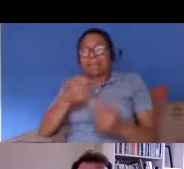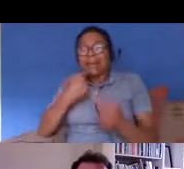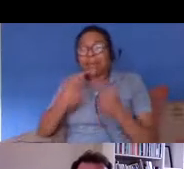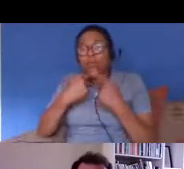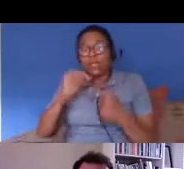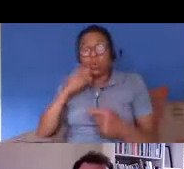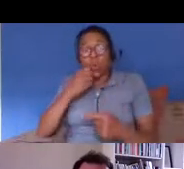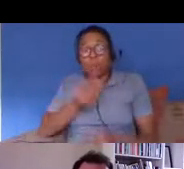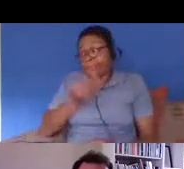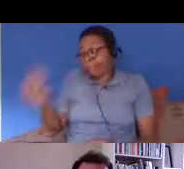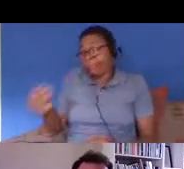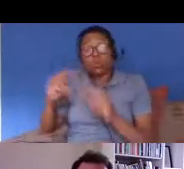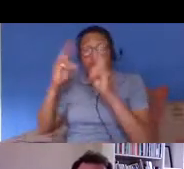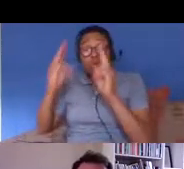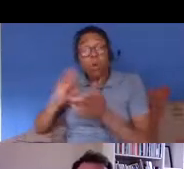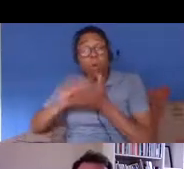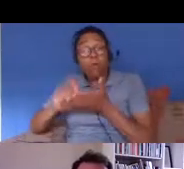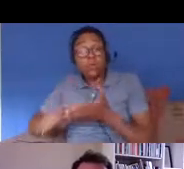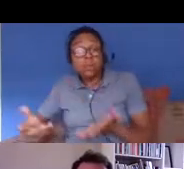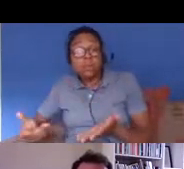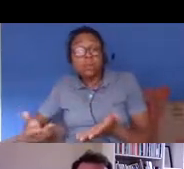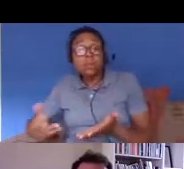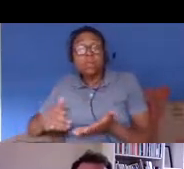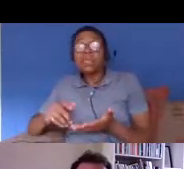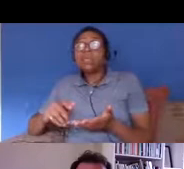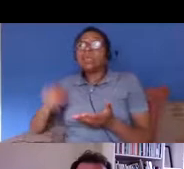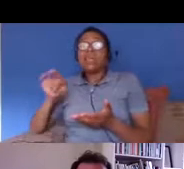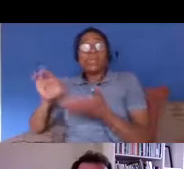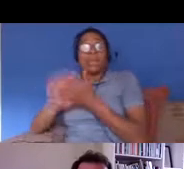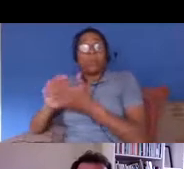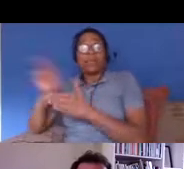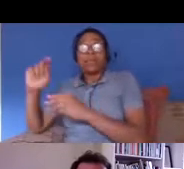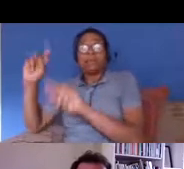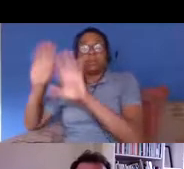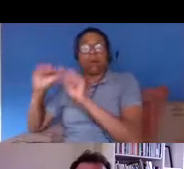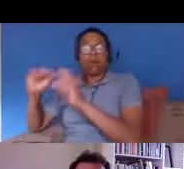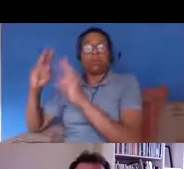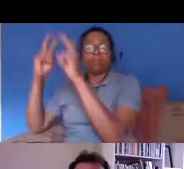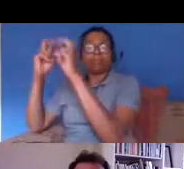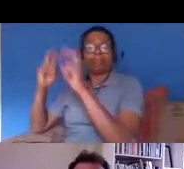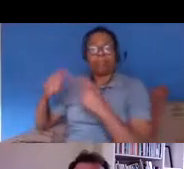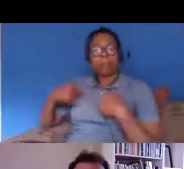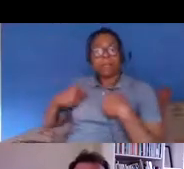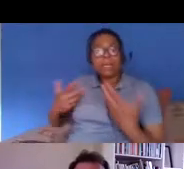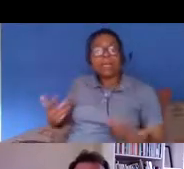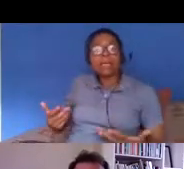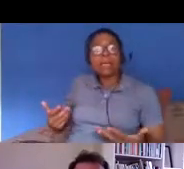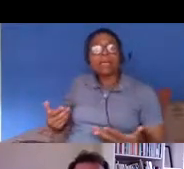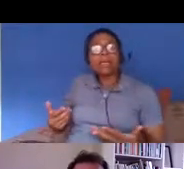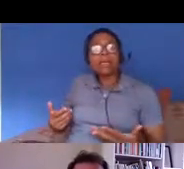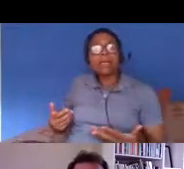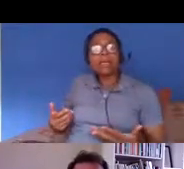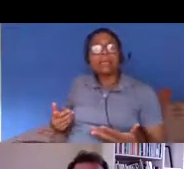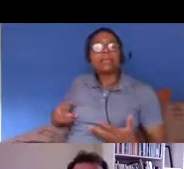sometimes will be sent to the home office and they can be detained and removed at some point in future so making treatment